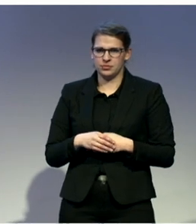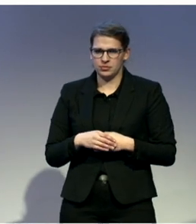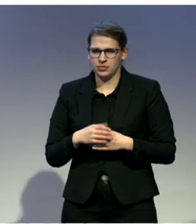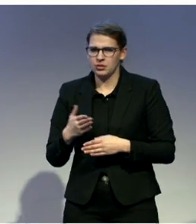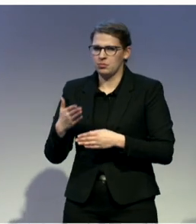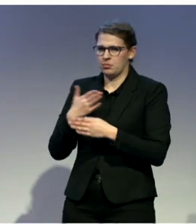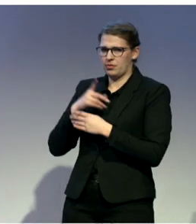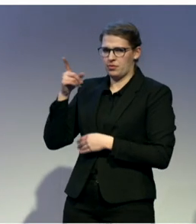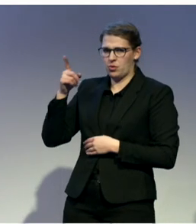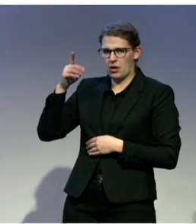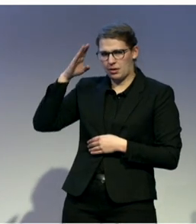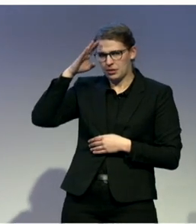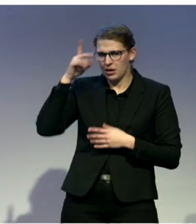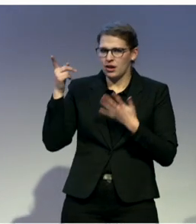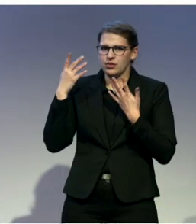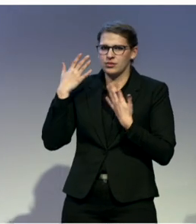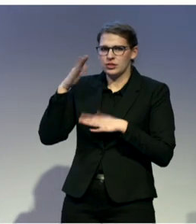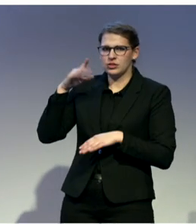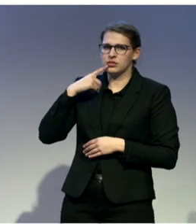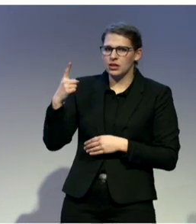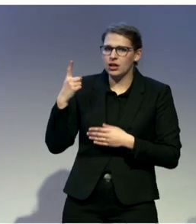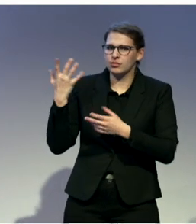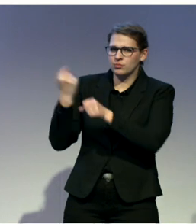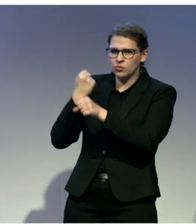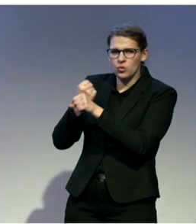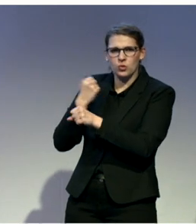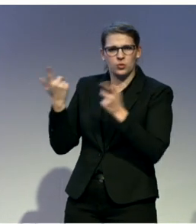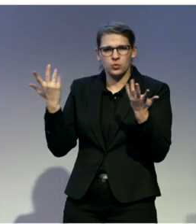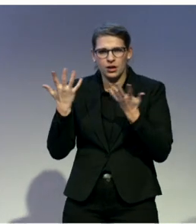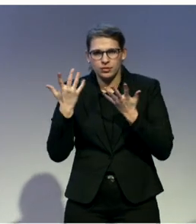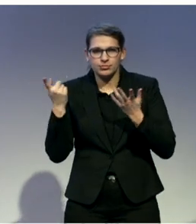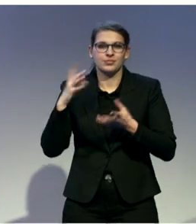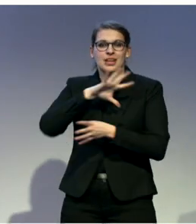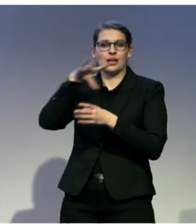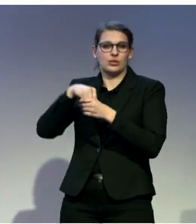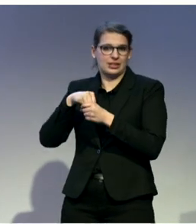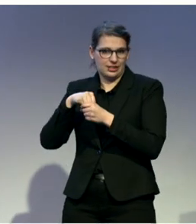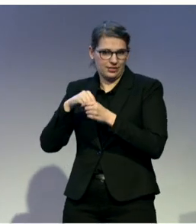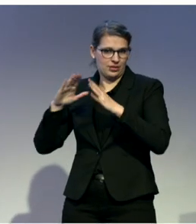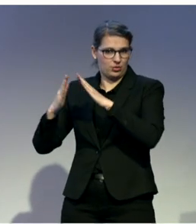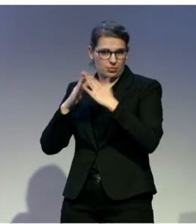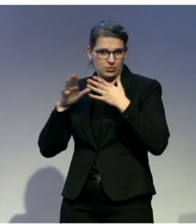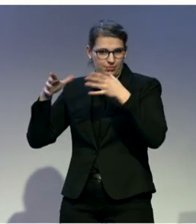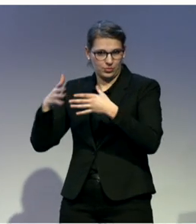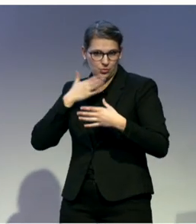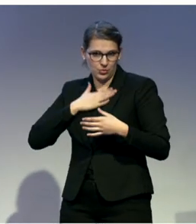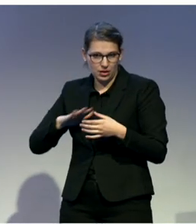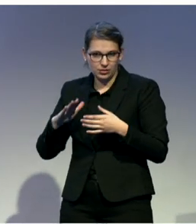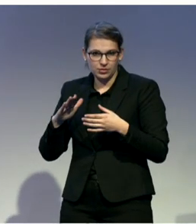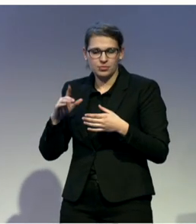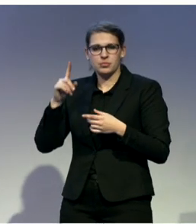-inclusive, all-engaging society. We believe there shouldn't be barriers to entry in the social spaces, as well as the